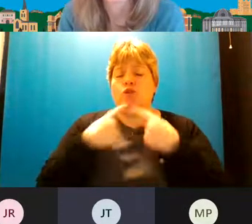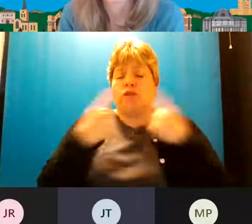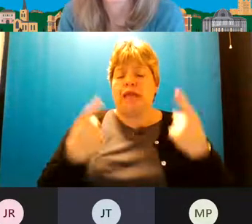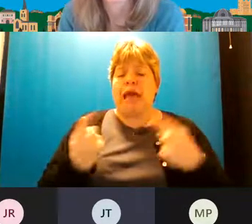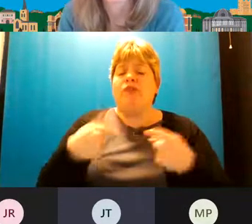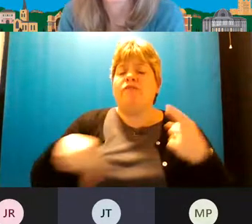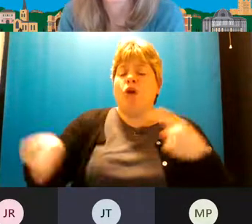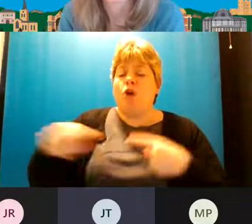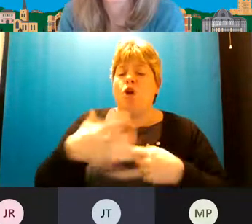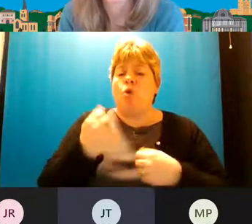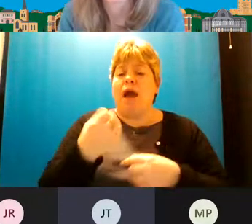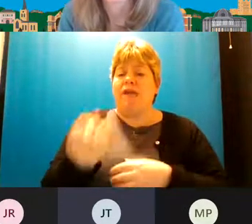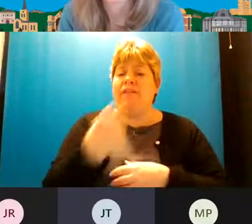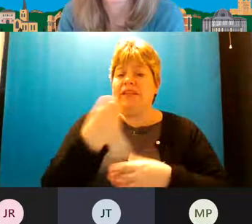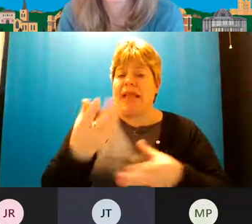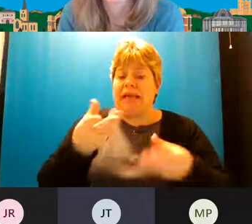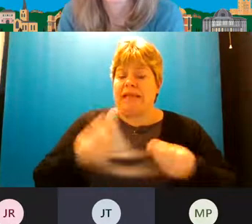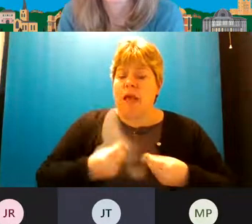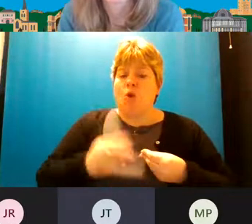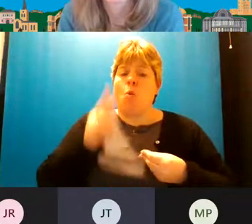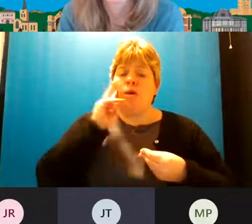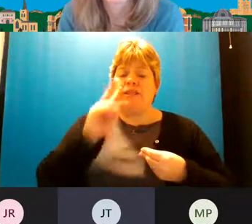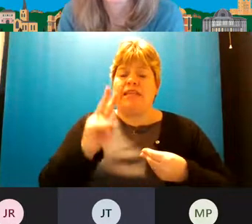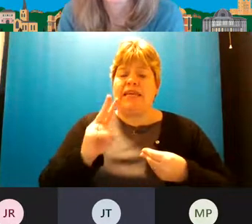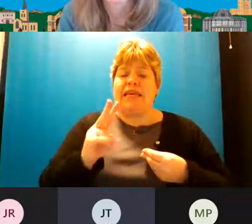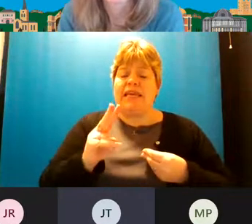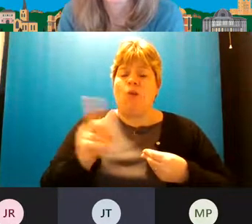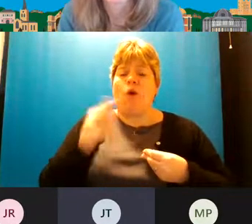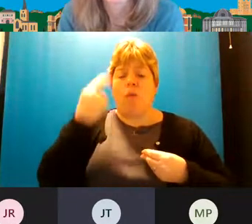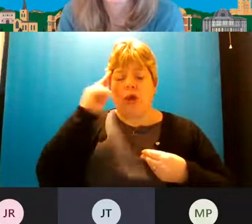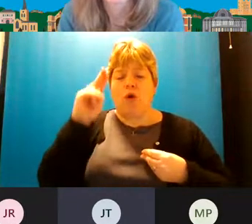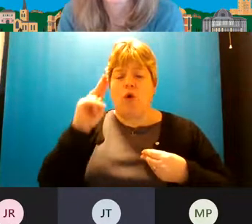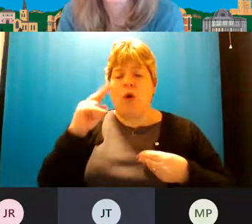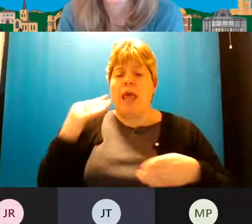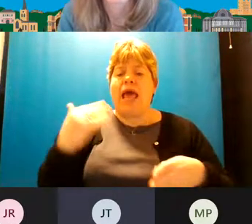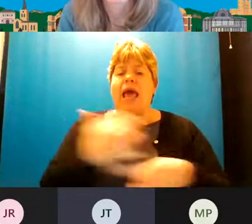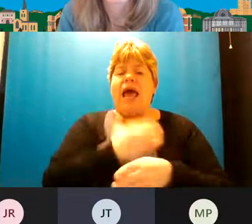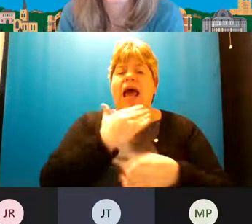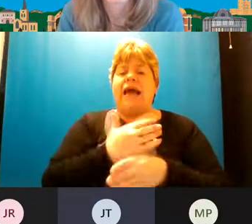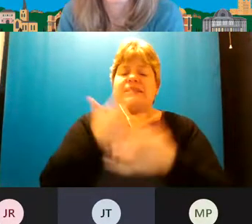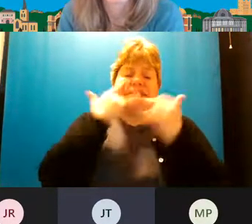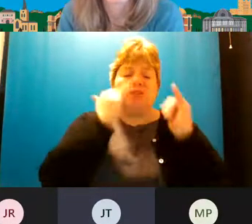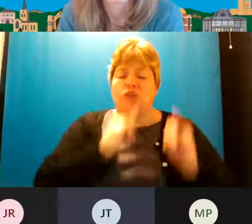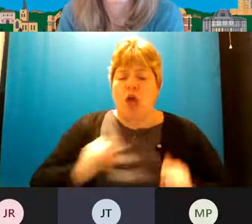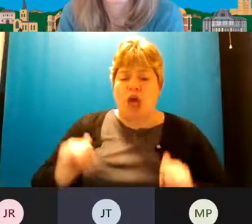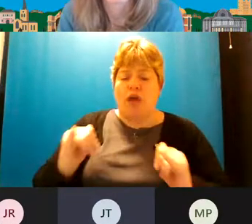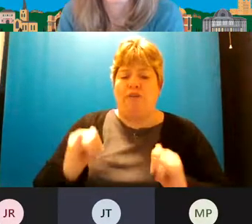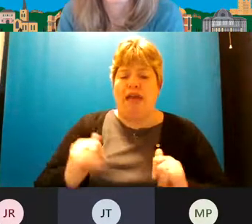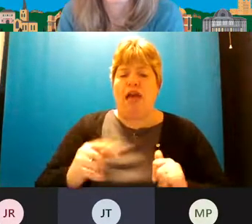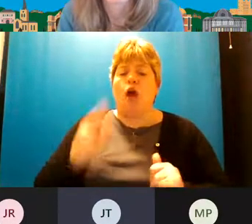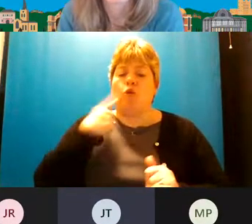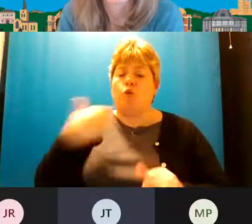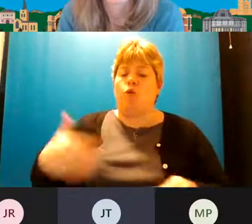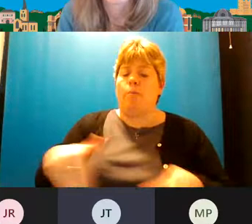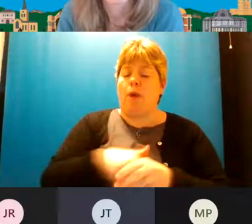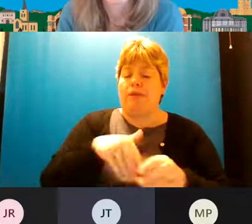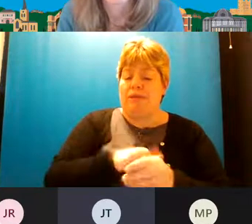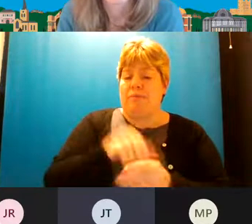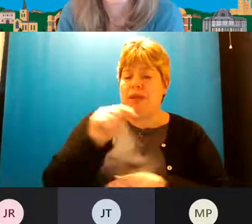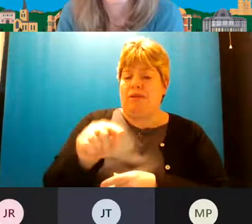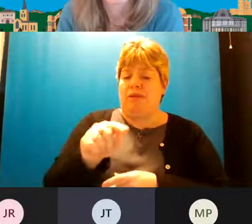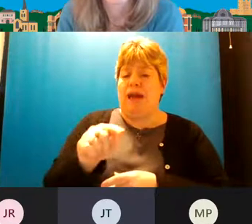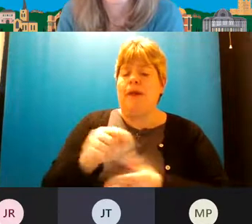those people who got the slide set you will see that there is an what we call an active survey that you could participate in